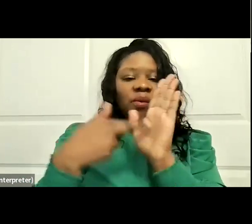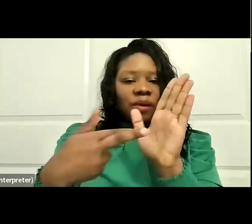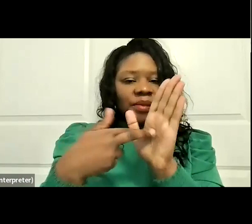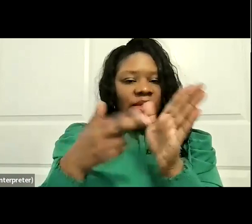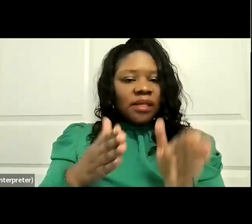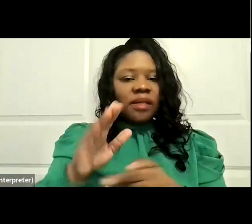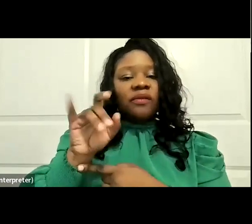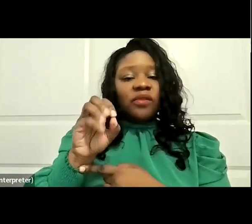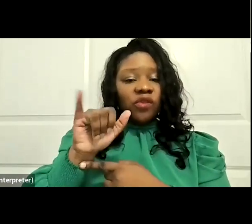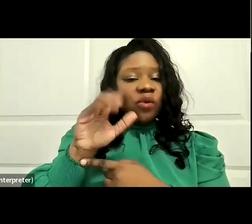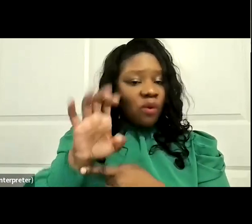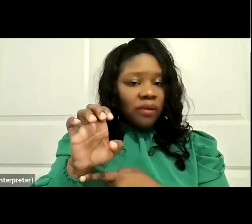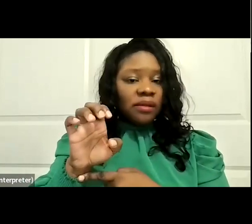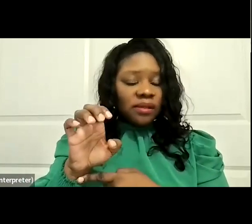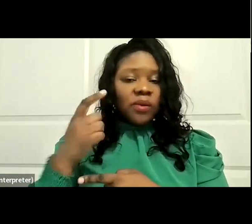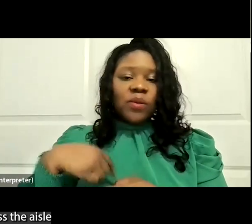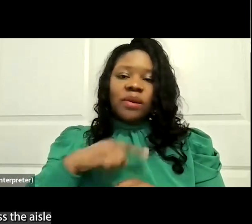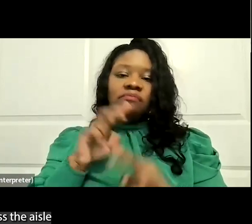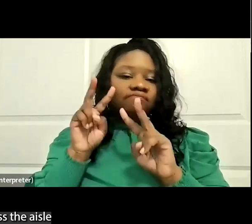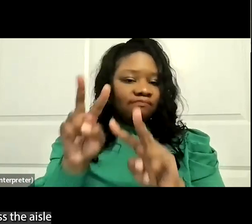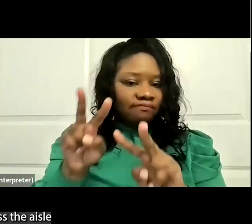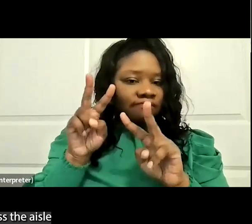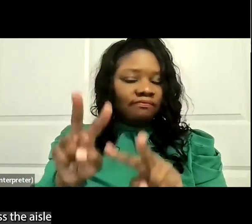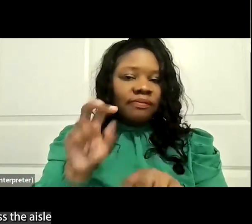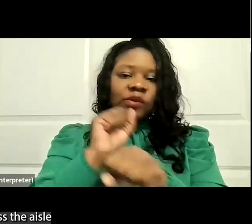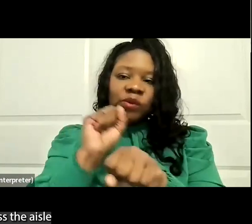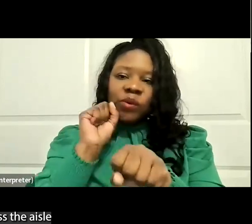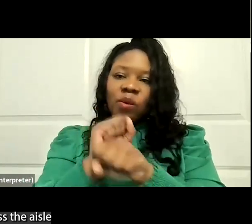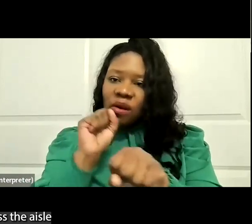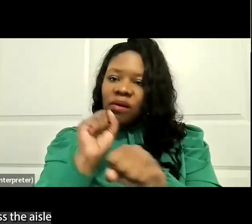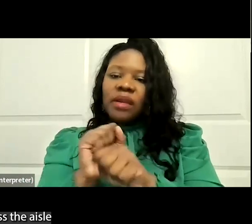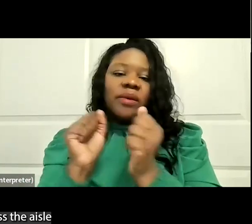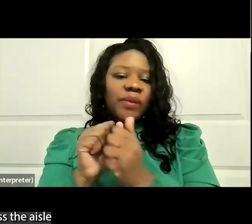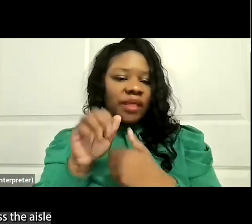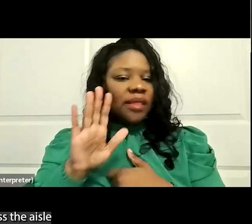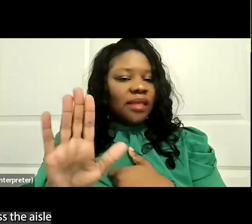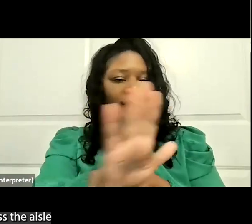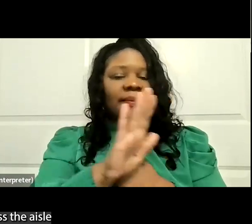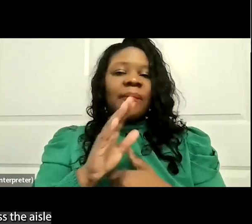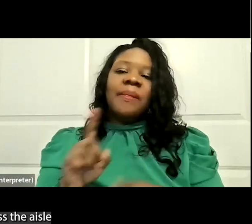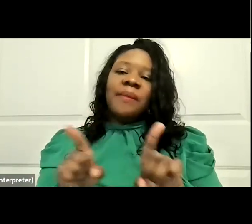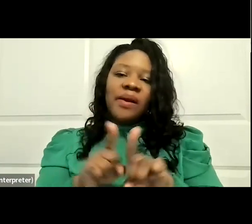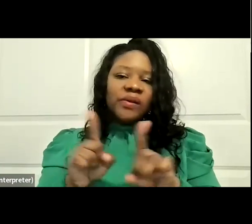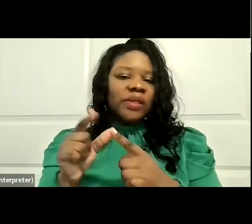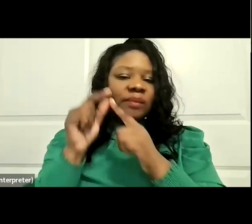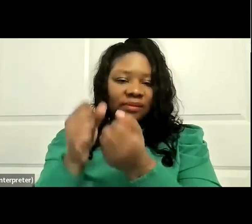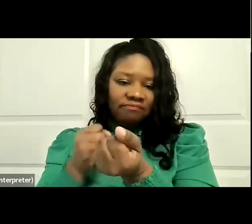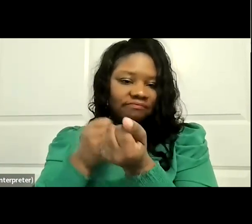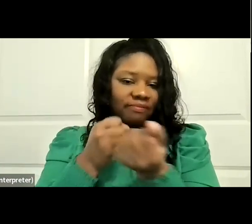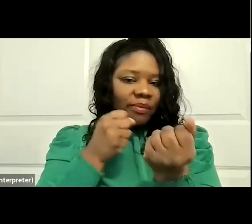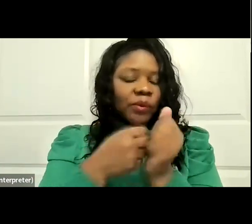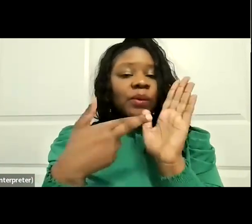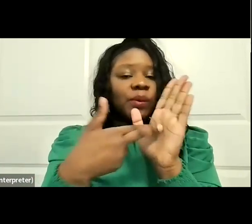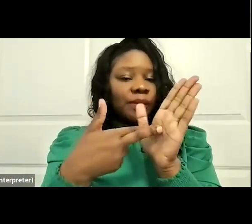We are just really looking forward to working across the aisle, and especially to support the